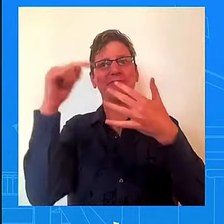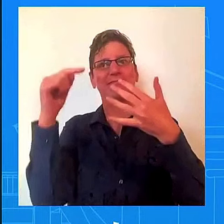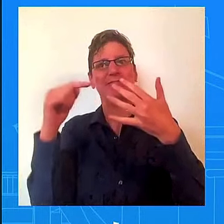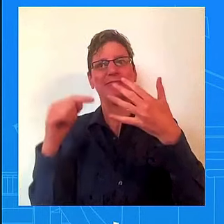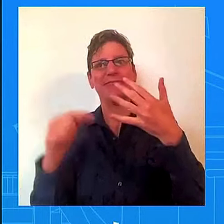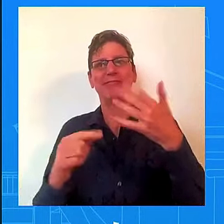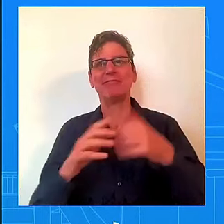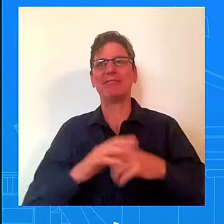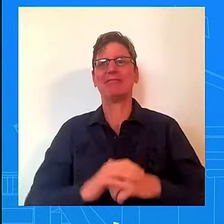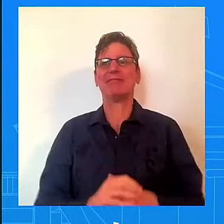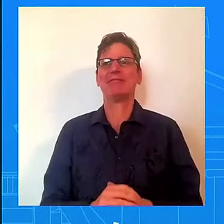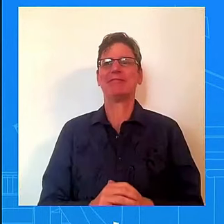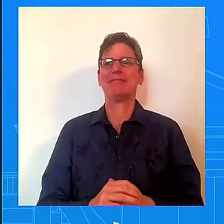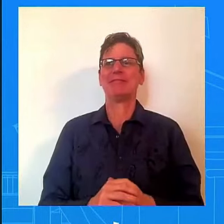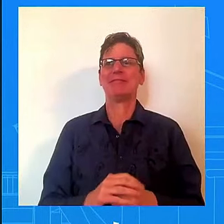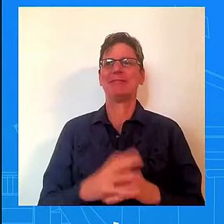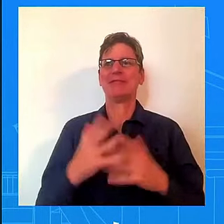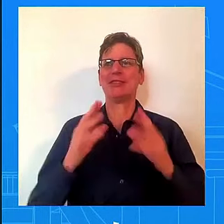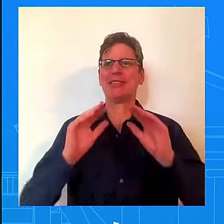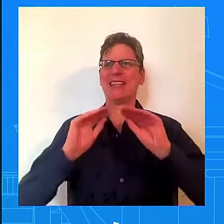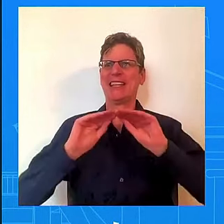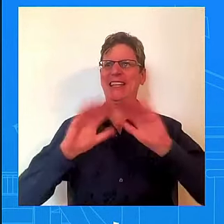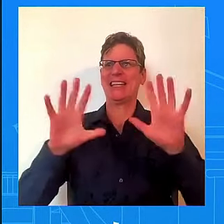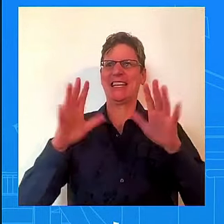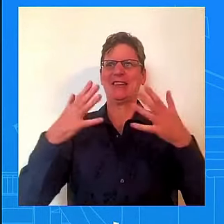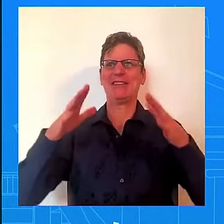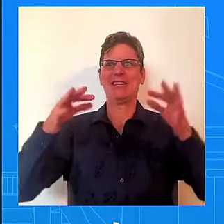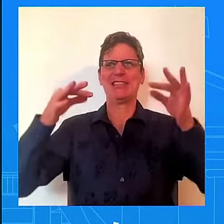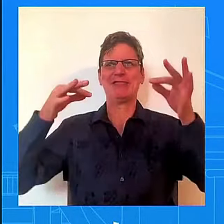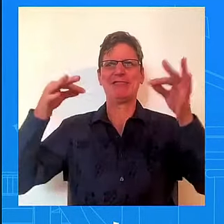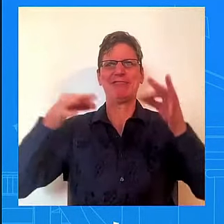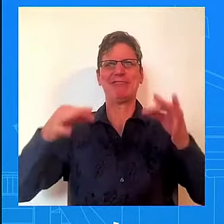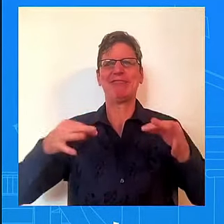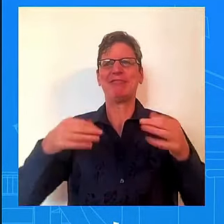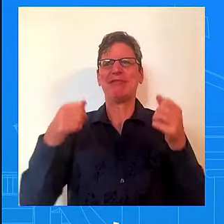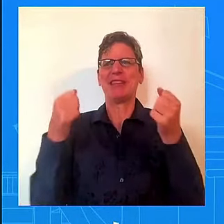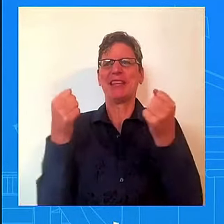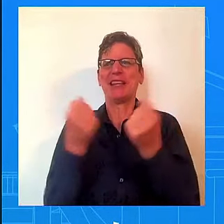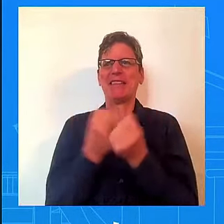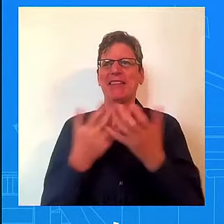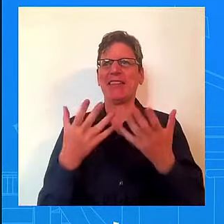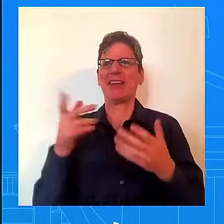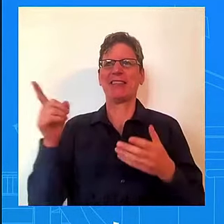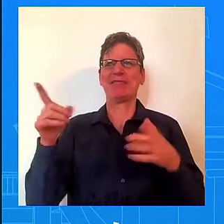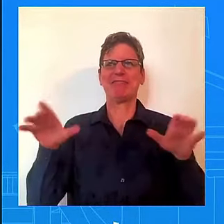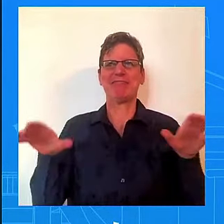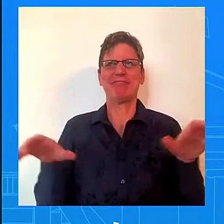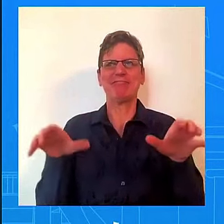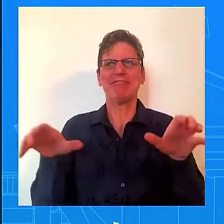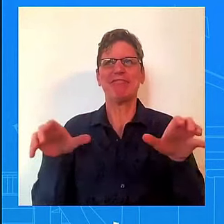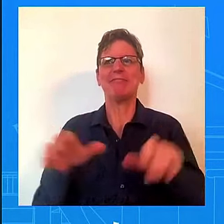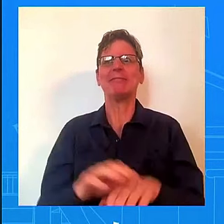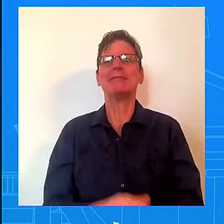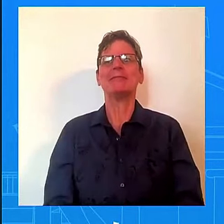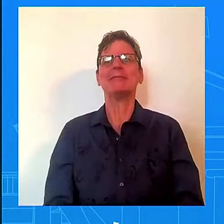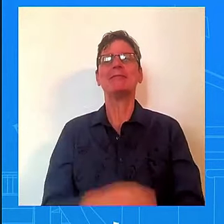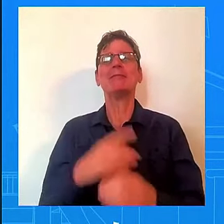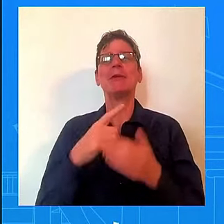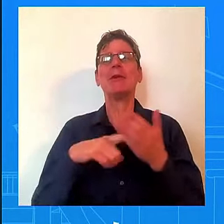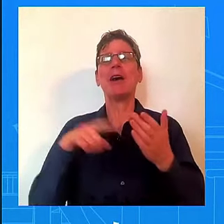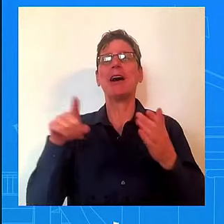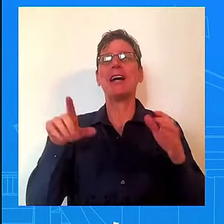of what they did recently. And what they did on October 7th and what they, you know,